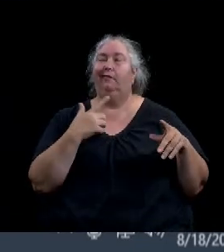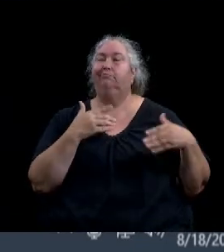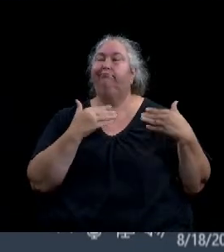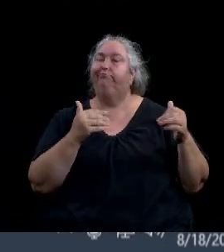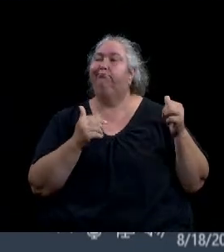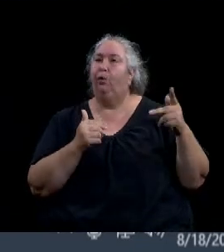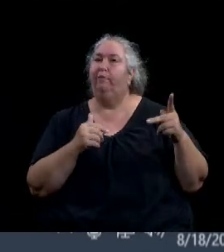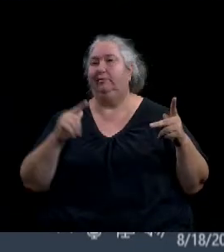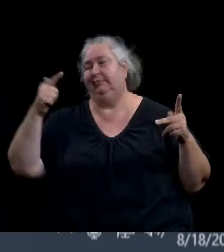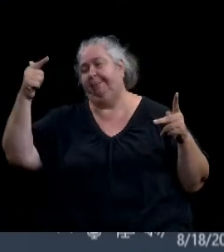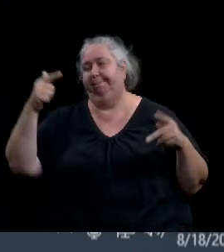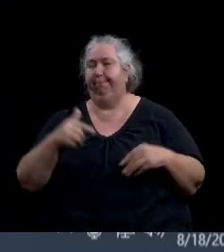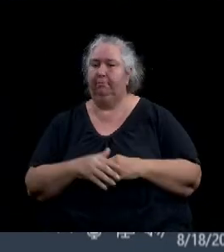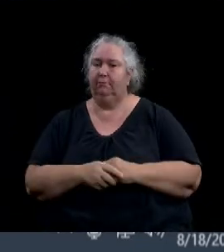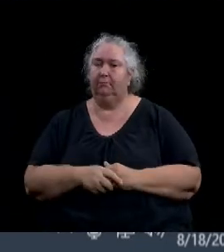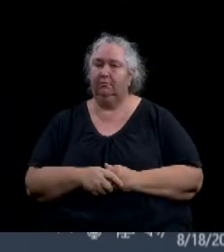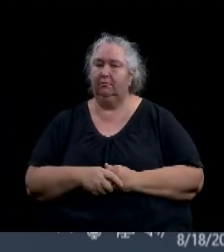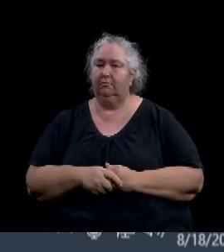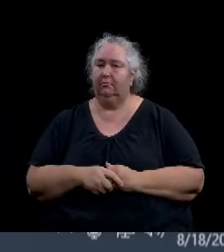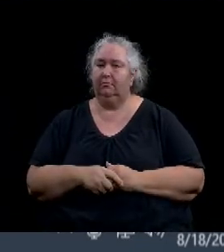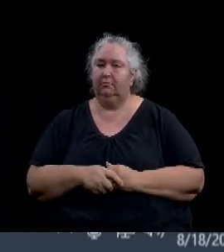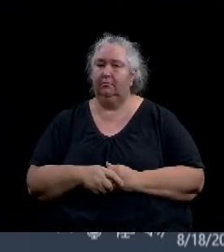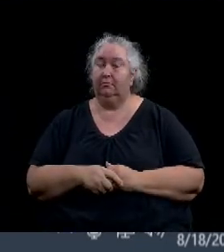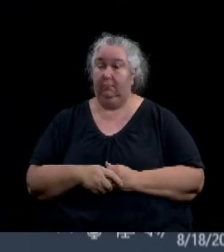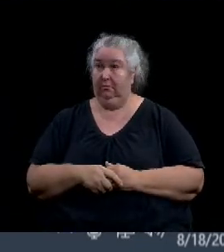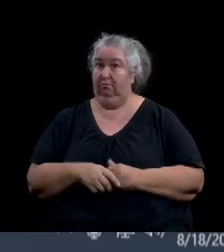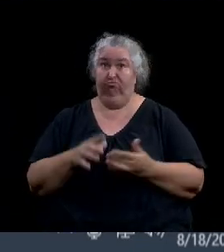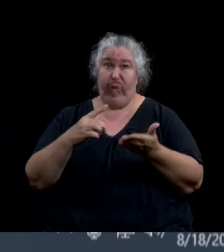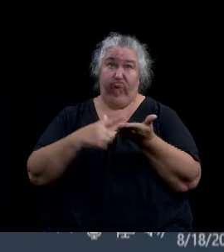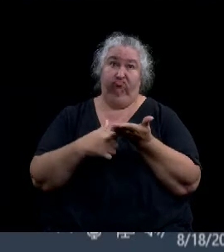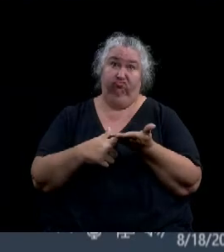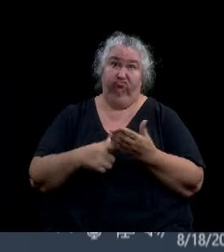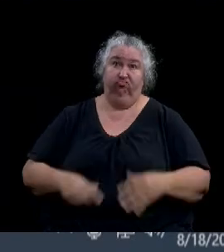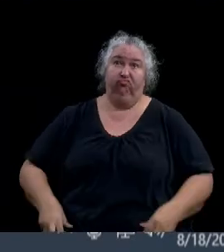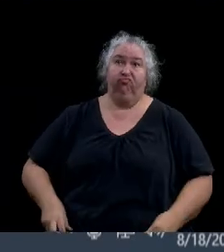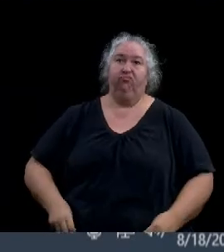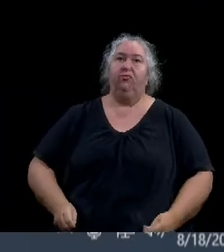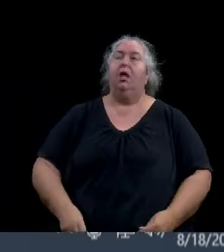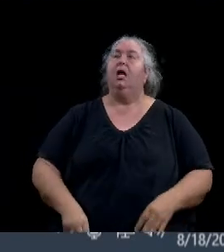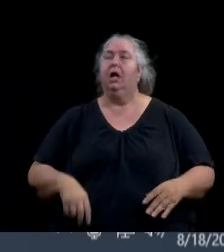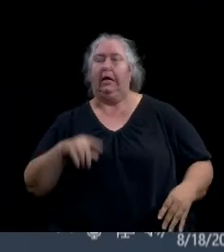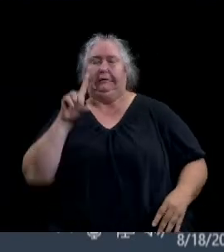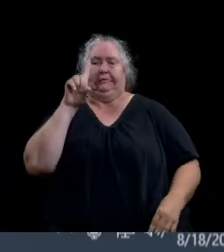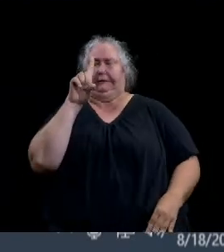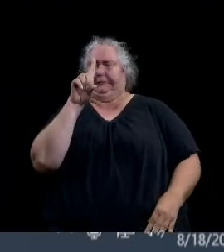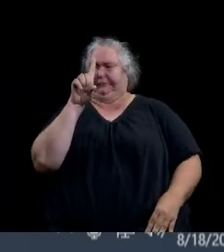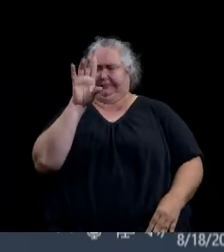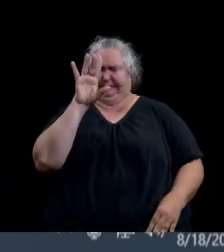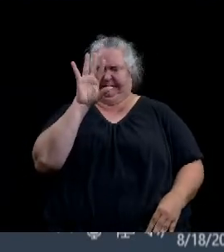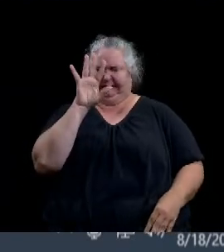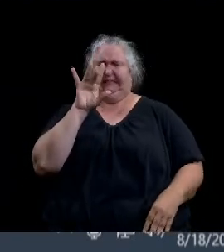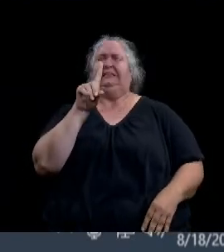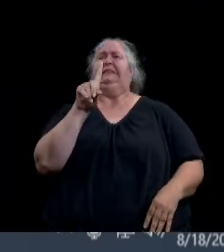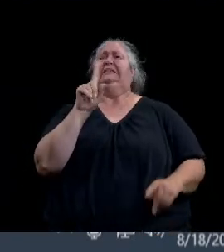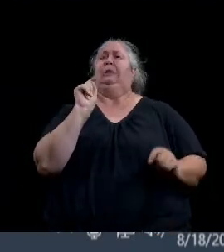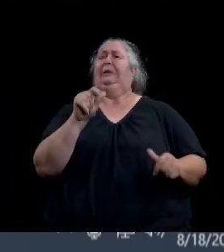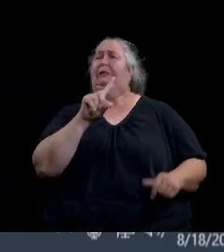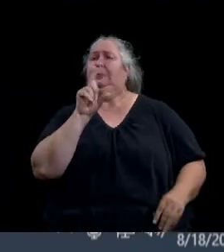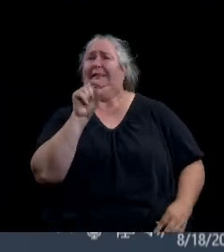Any discussion? Just one quick question, Mayor. Go ahead. And this is thanks to Esmeralda.